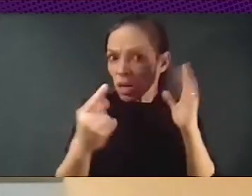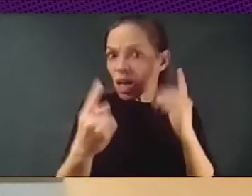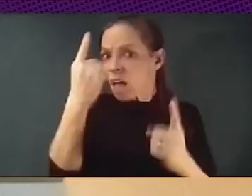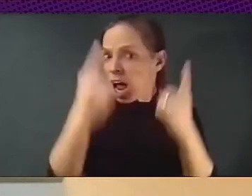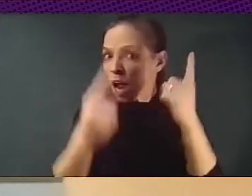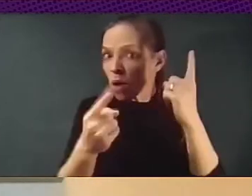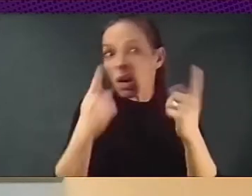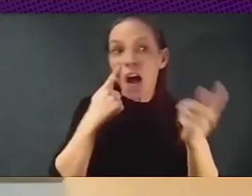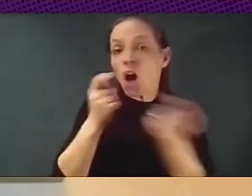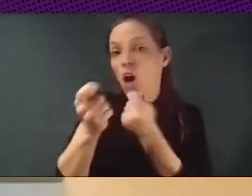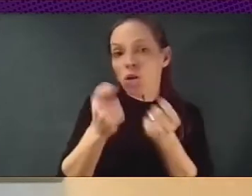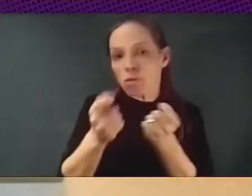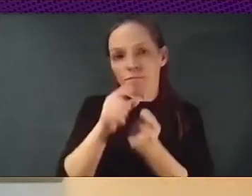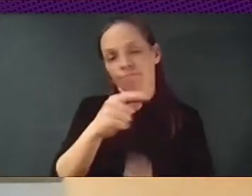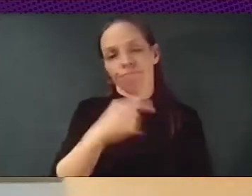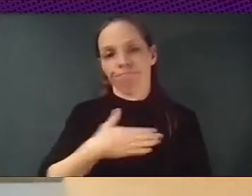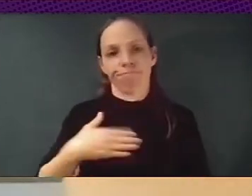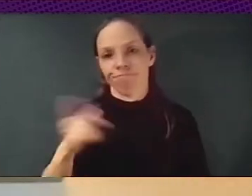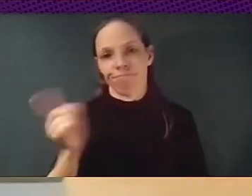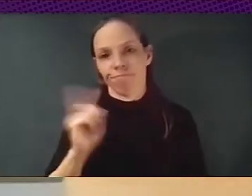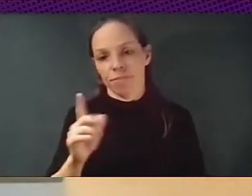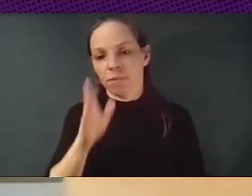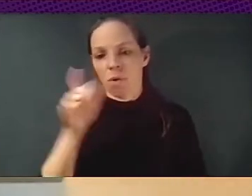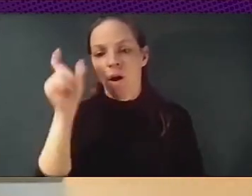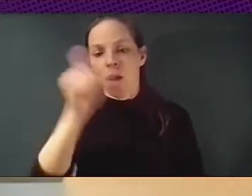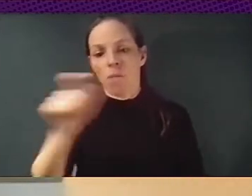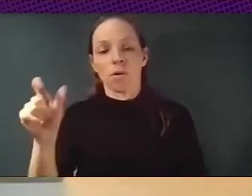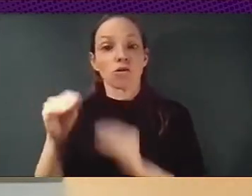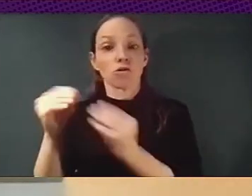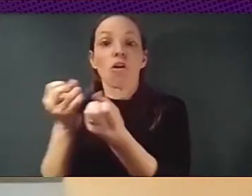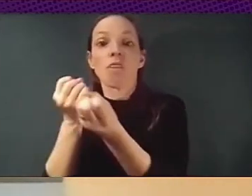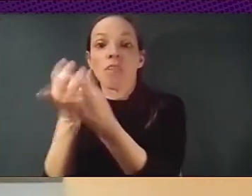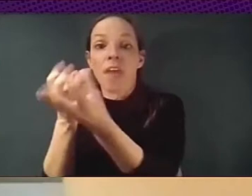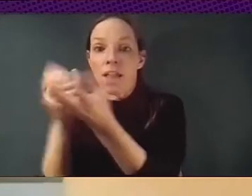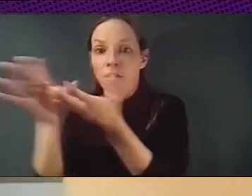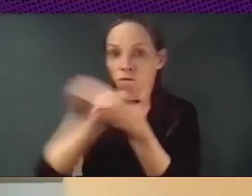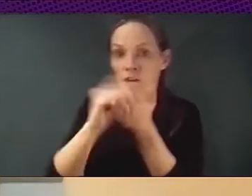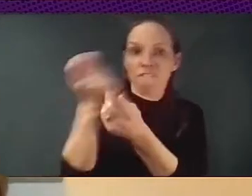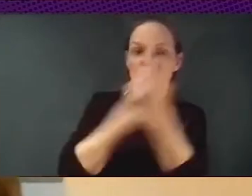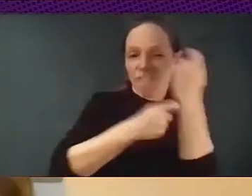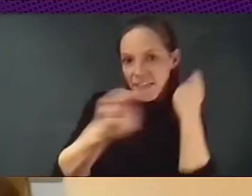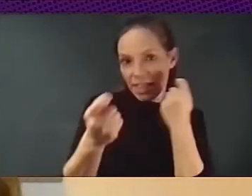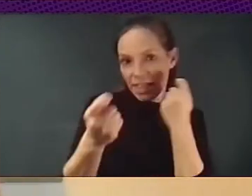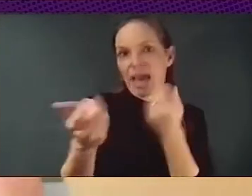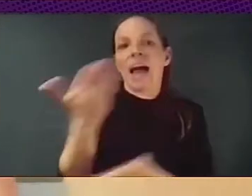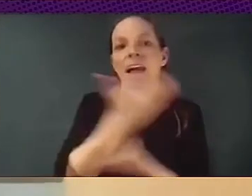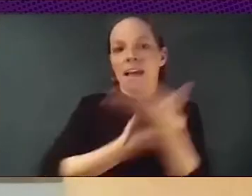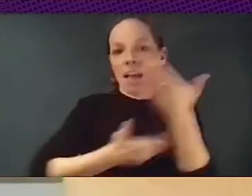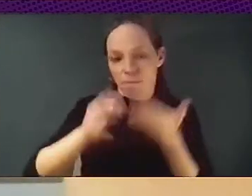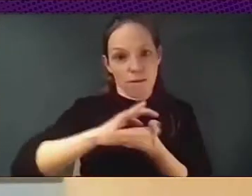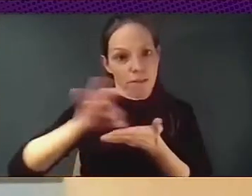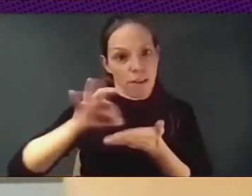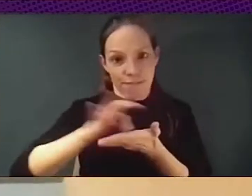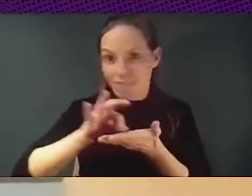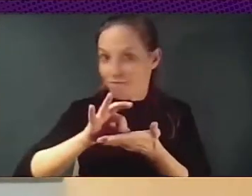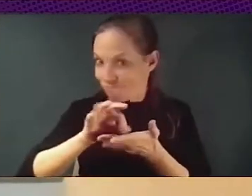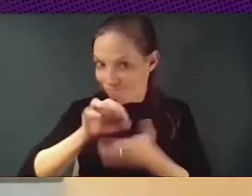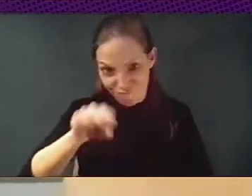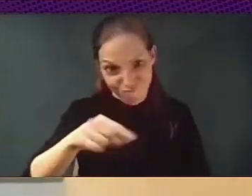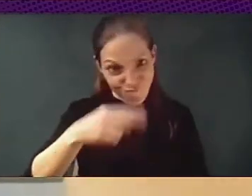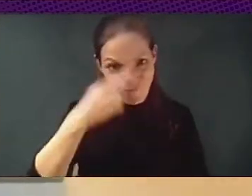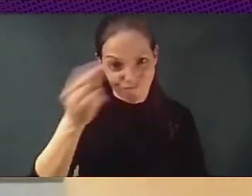model of data sovereignty and technological sovereignty. By technological